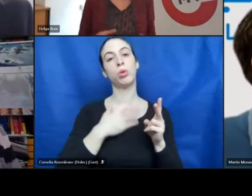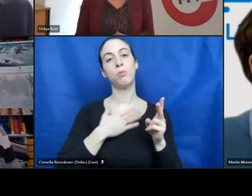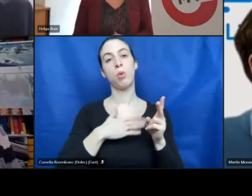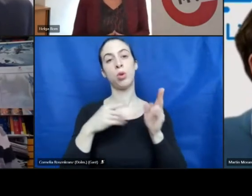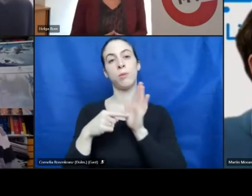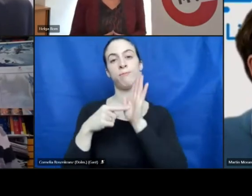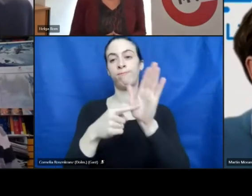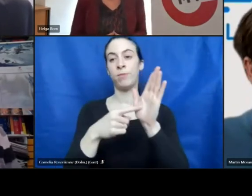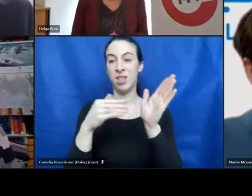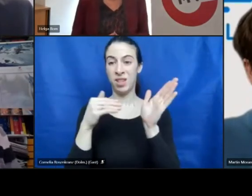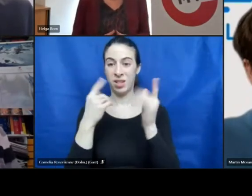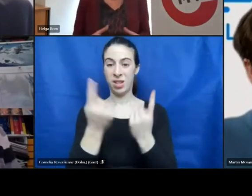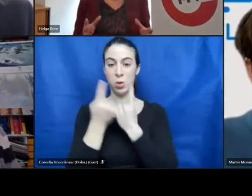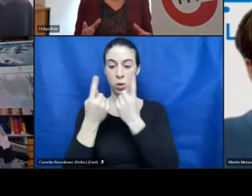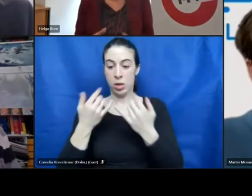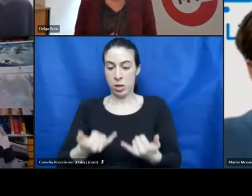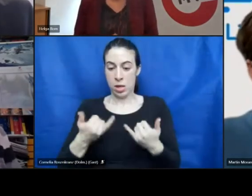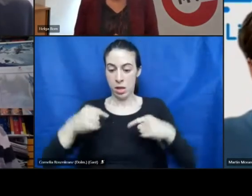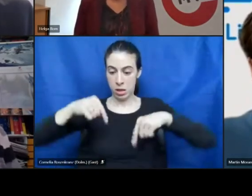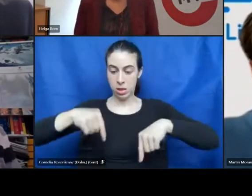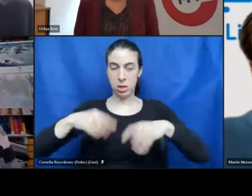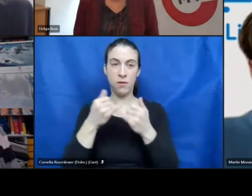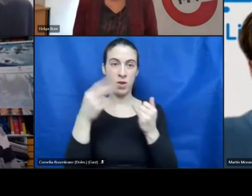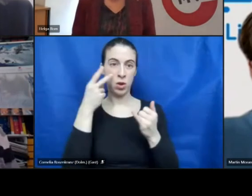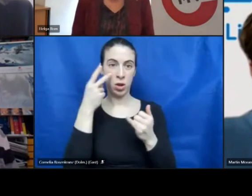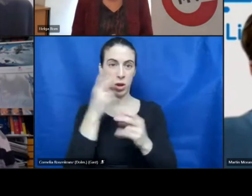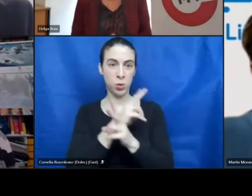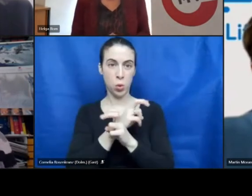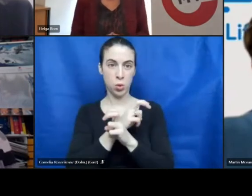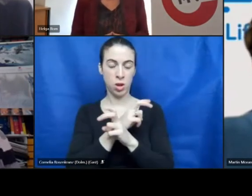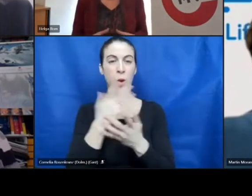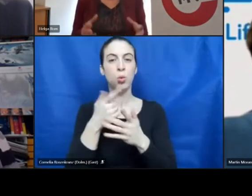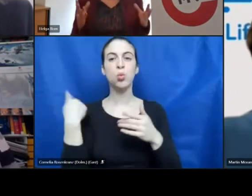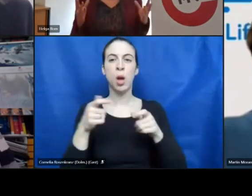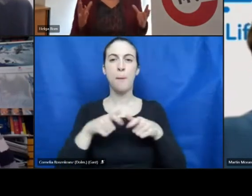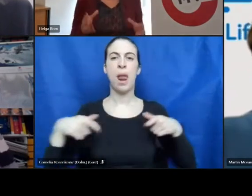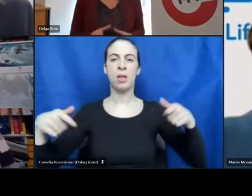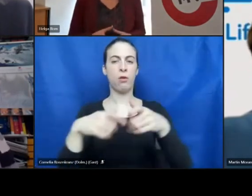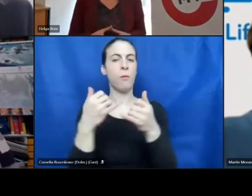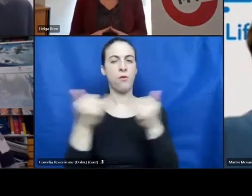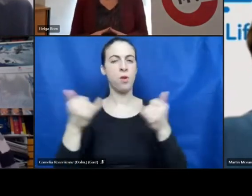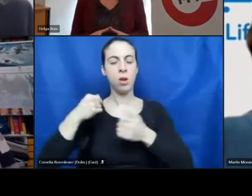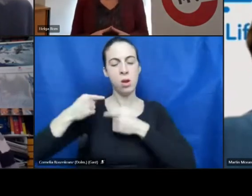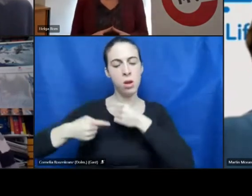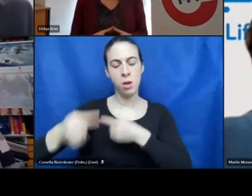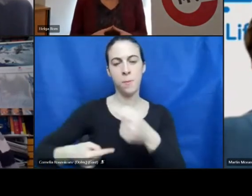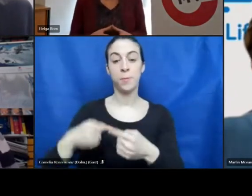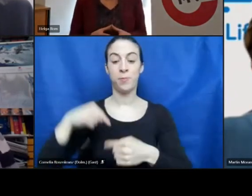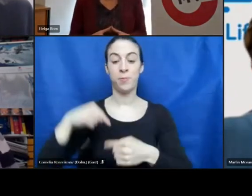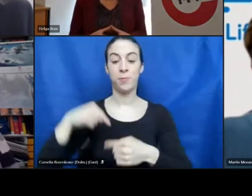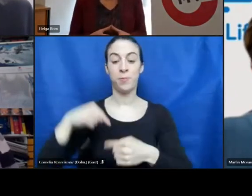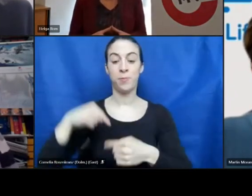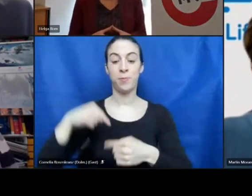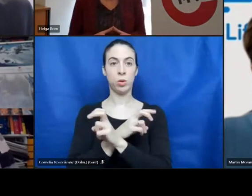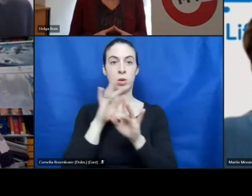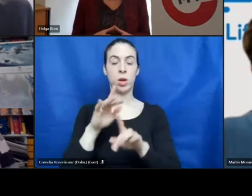situation on the market and how our platform evolved. Austria's market consists of